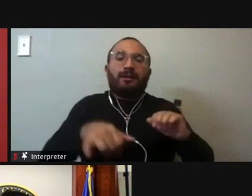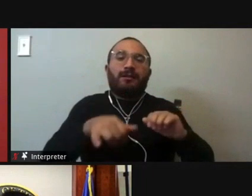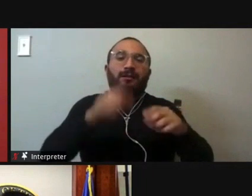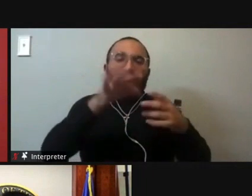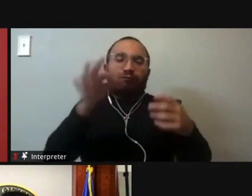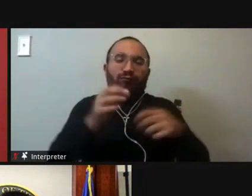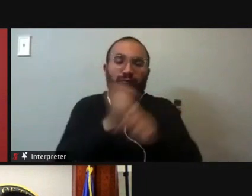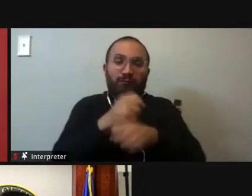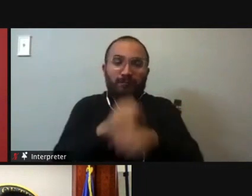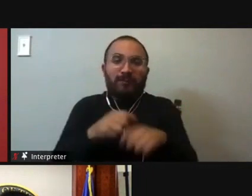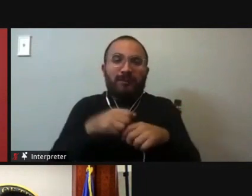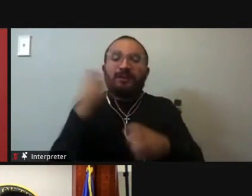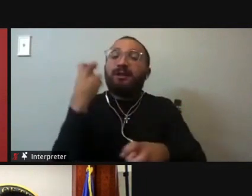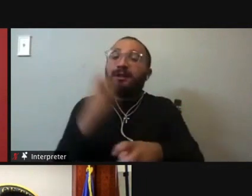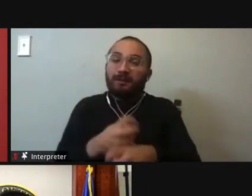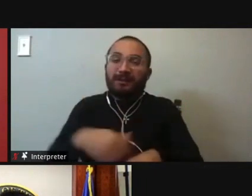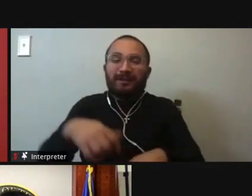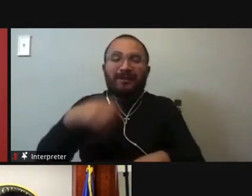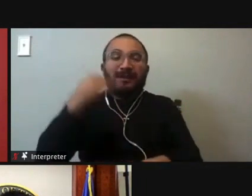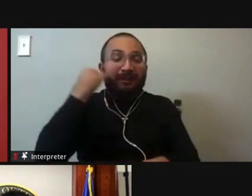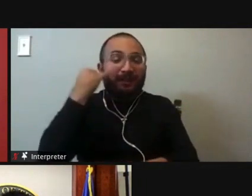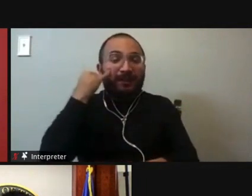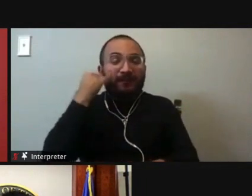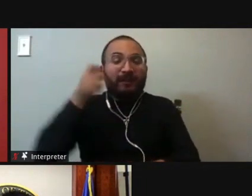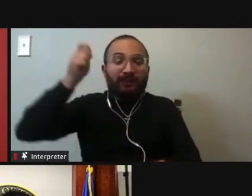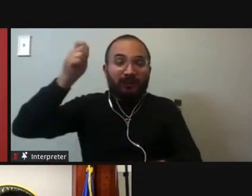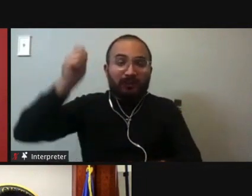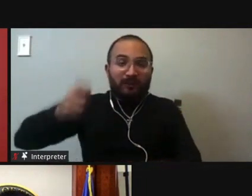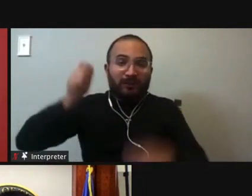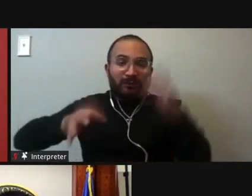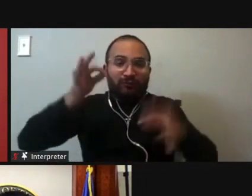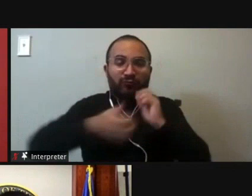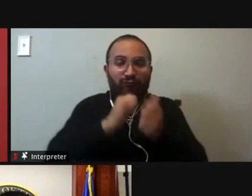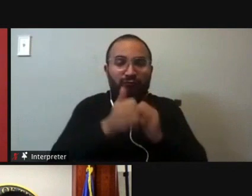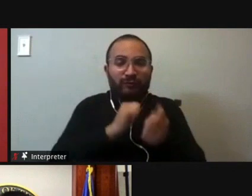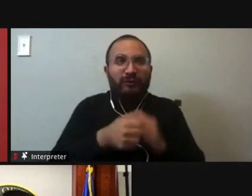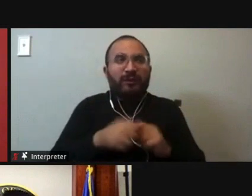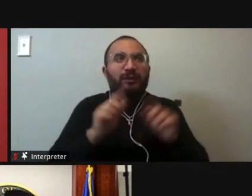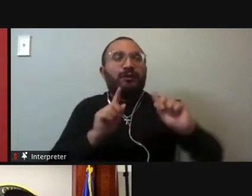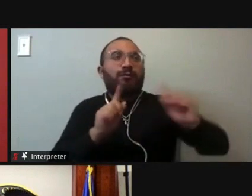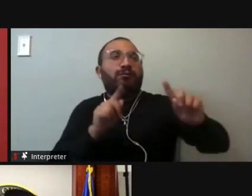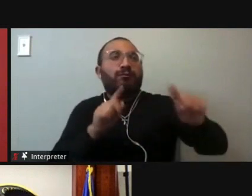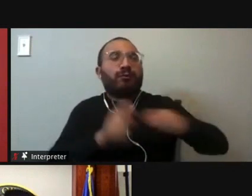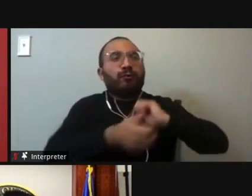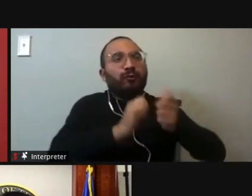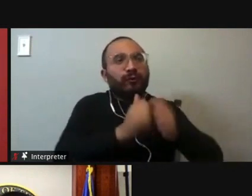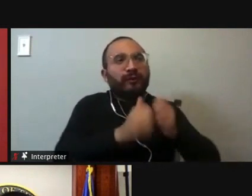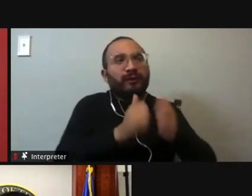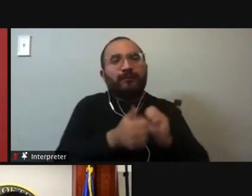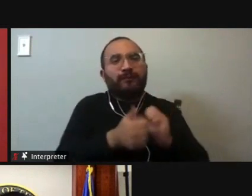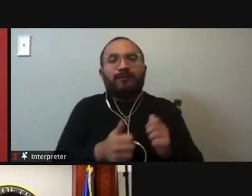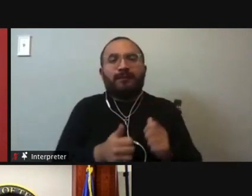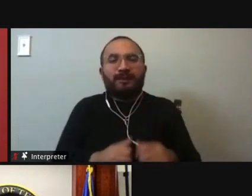difficult, especially for a judge or a judicial candidate that's supposed to be out there and campaigning that I'm going to be fair and impartial.